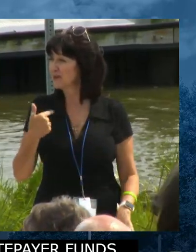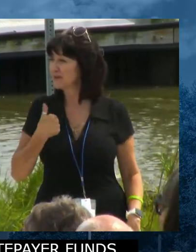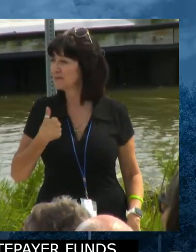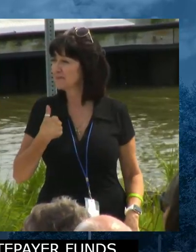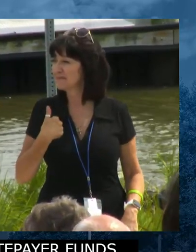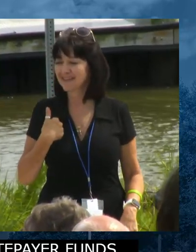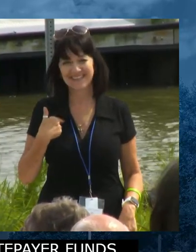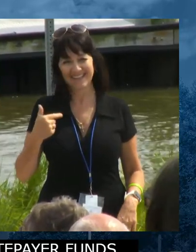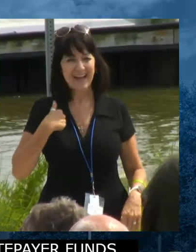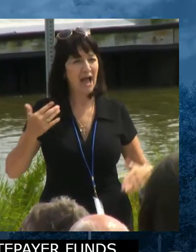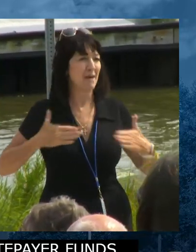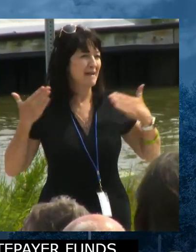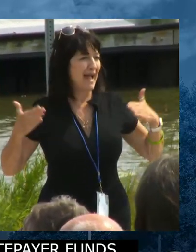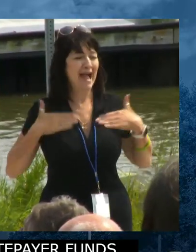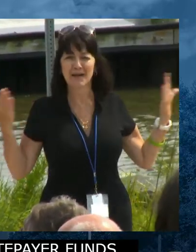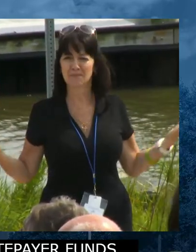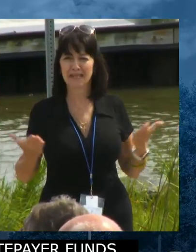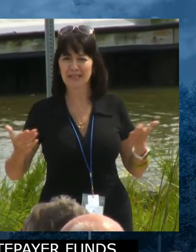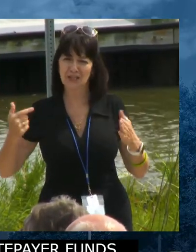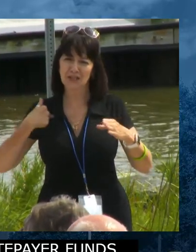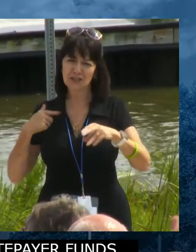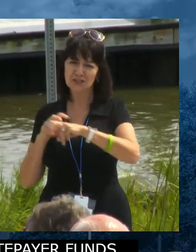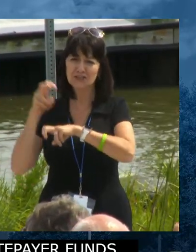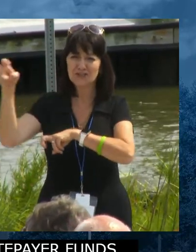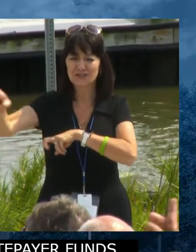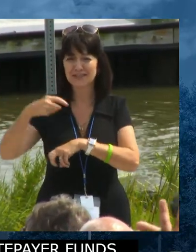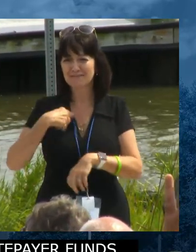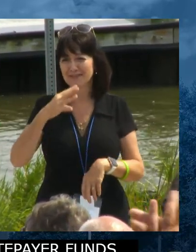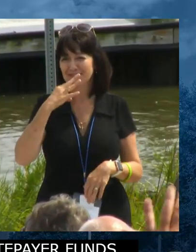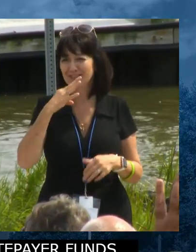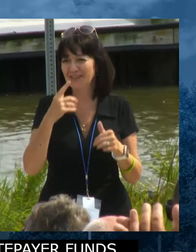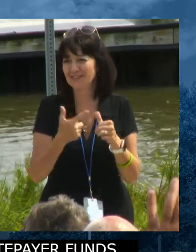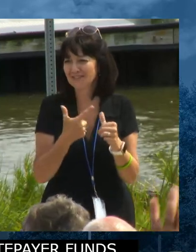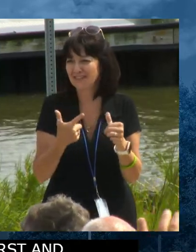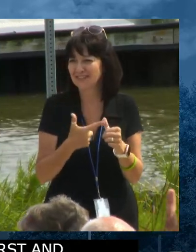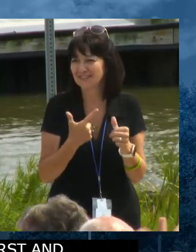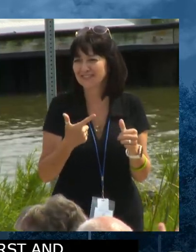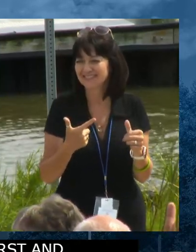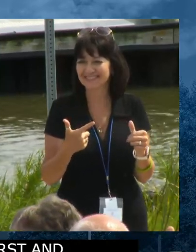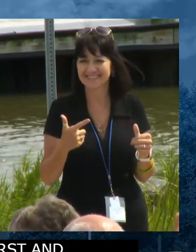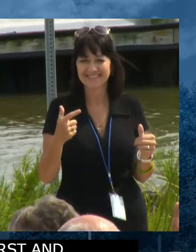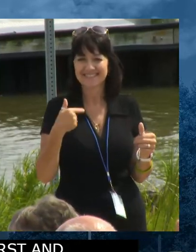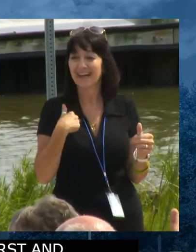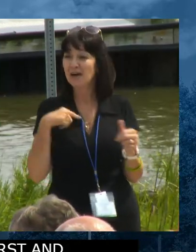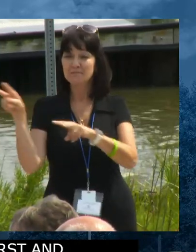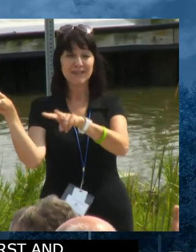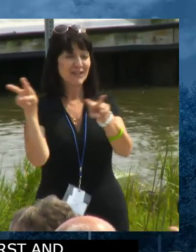I'm just so happy to be here. And I'm looking at it all you folks.